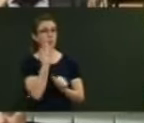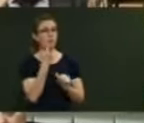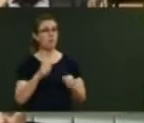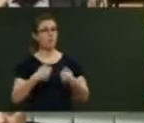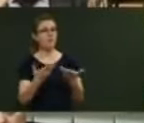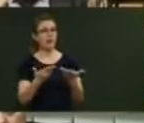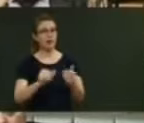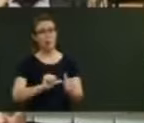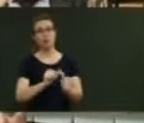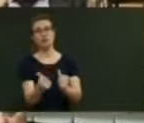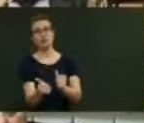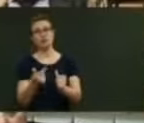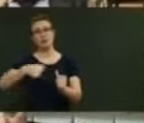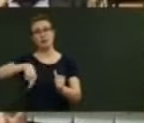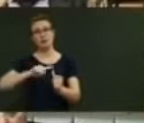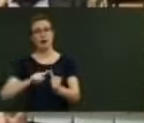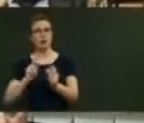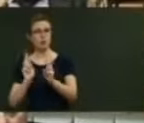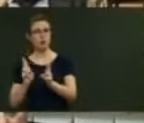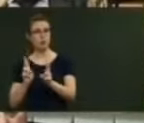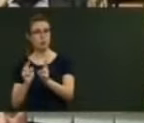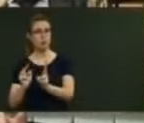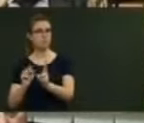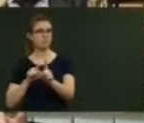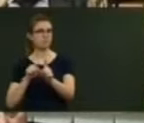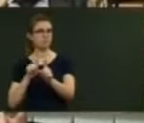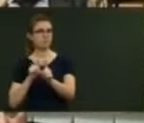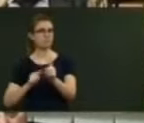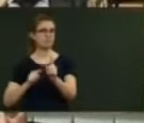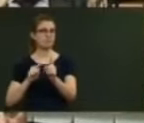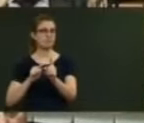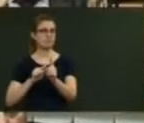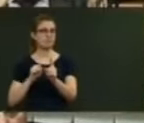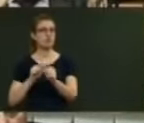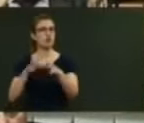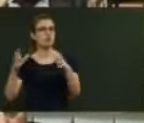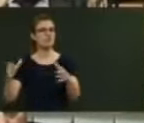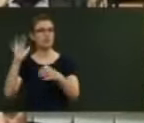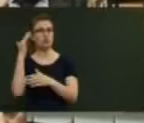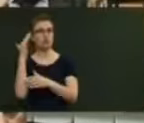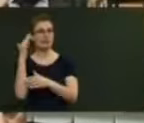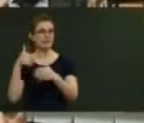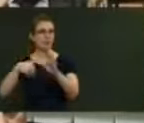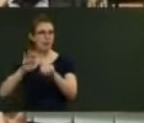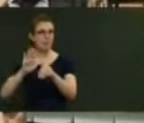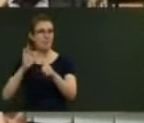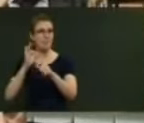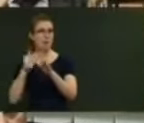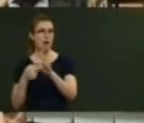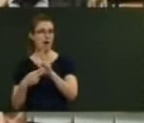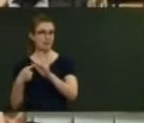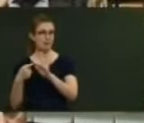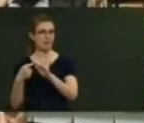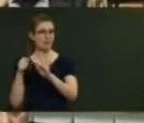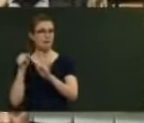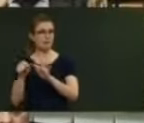species, radiata pine. The new partnership is led by Future Forest Research, an industry-operated entity in collaboration with Scion, the